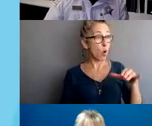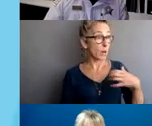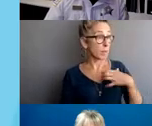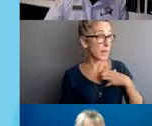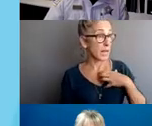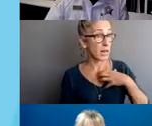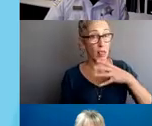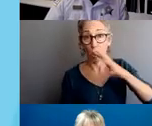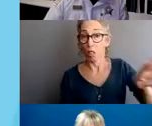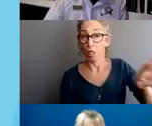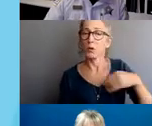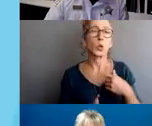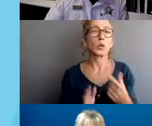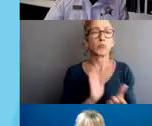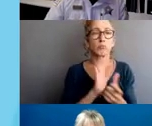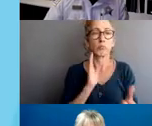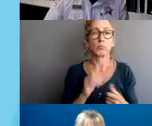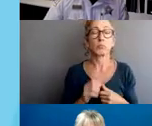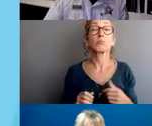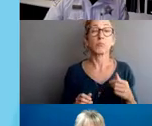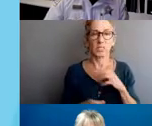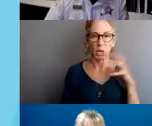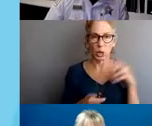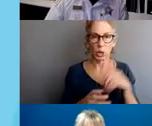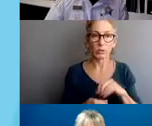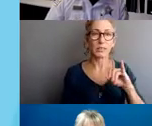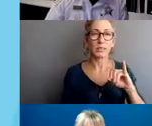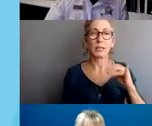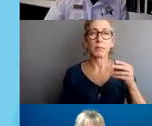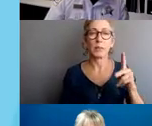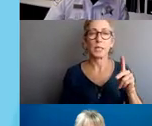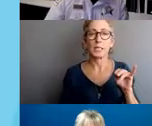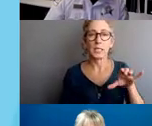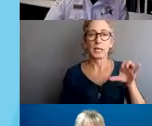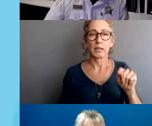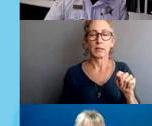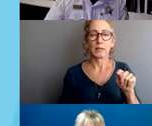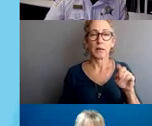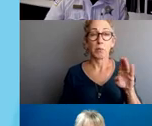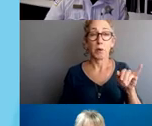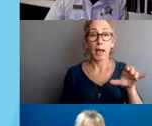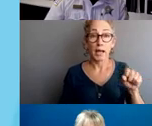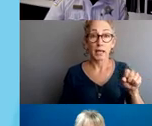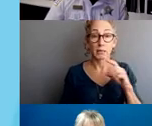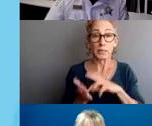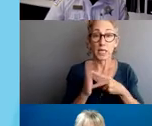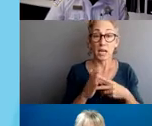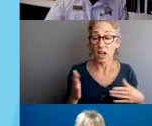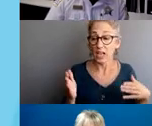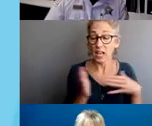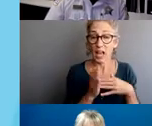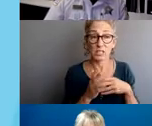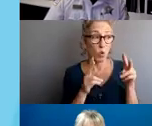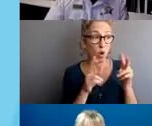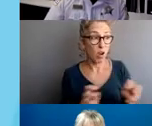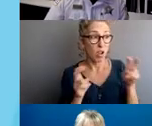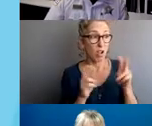justice, implicit bias, and ethics, the collection of objective verifiable evidence,